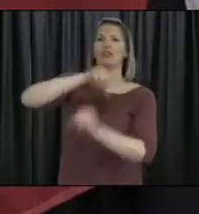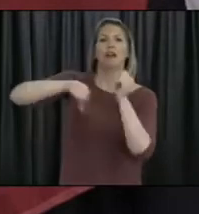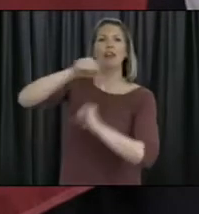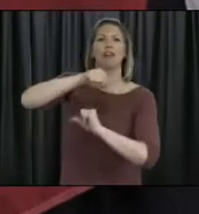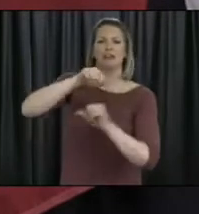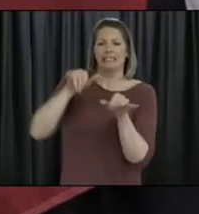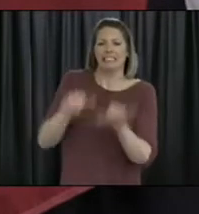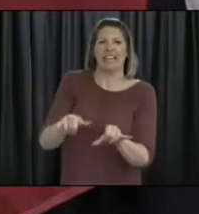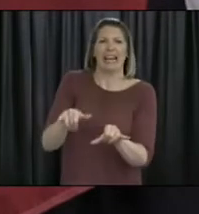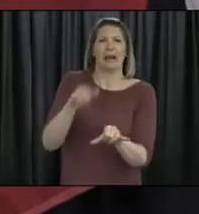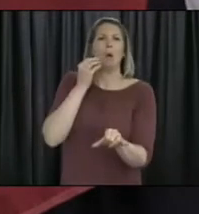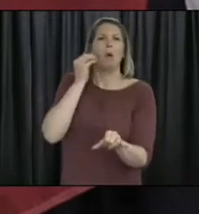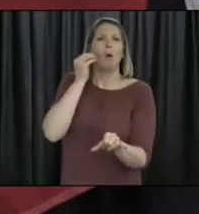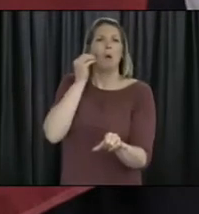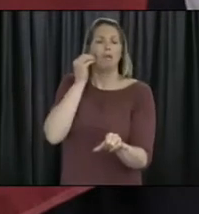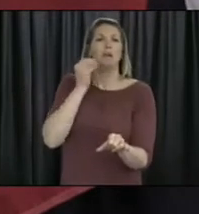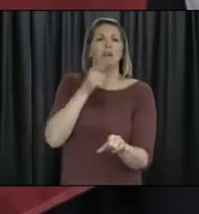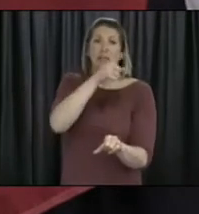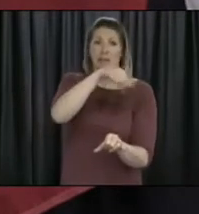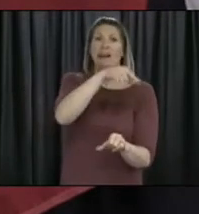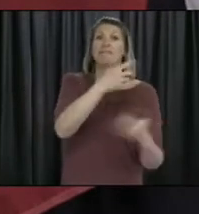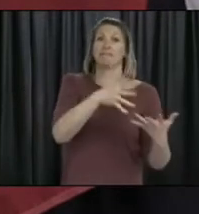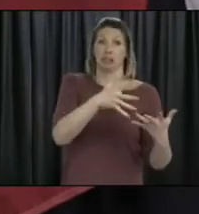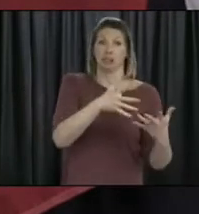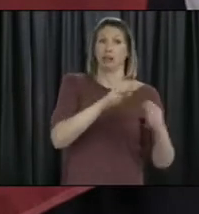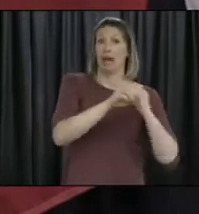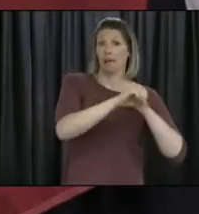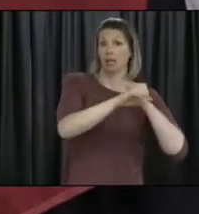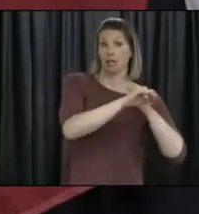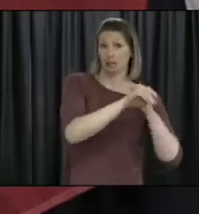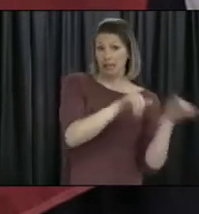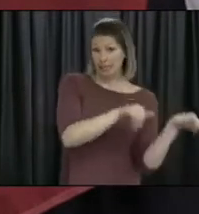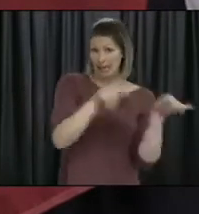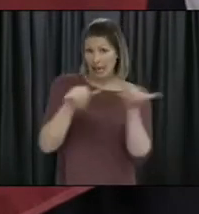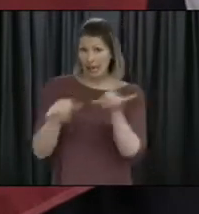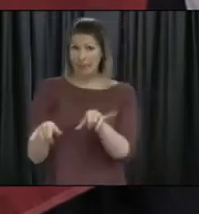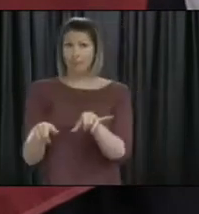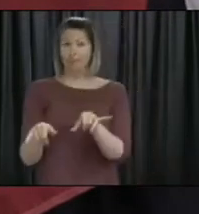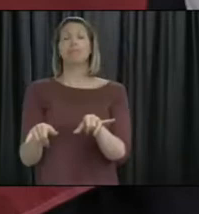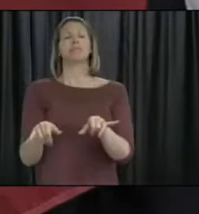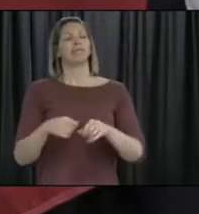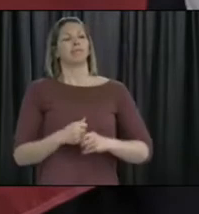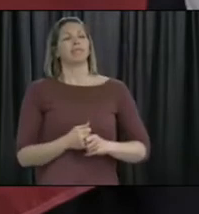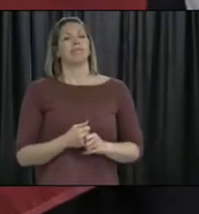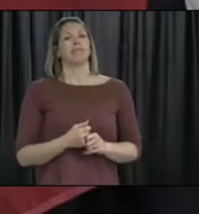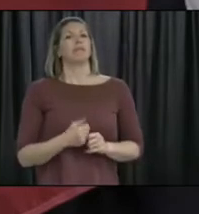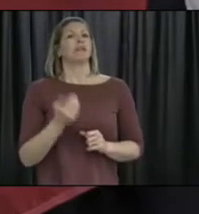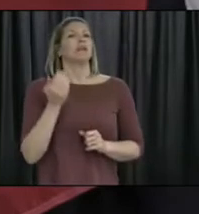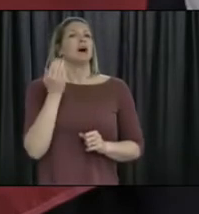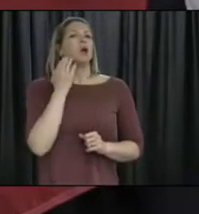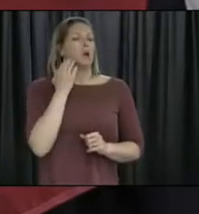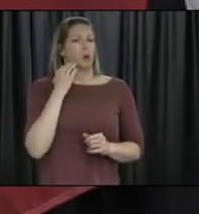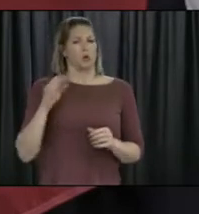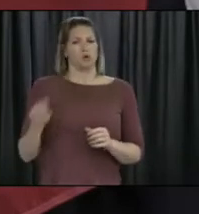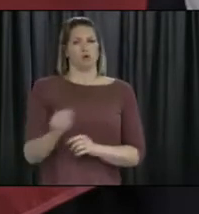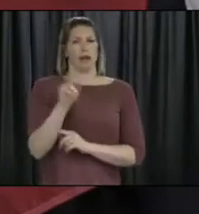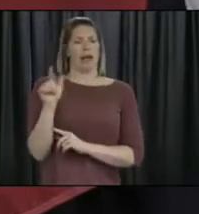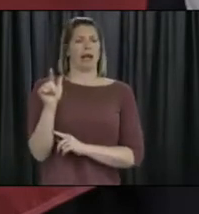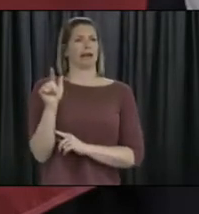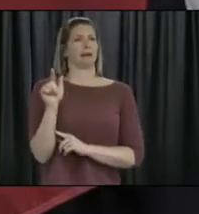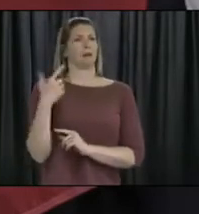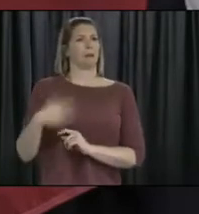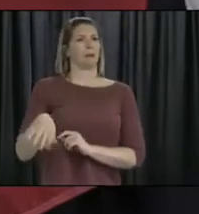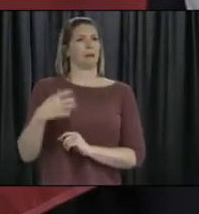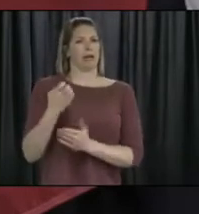that the tourism industry in Newfoundland and Labrador will be one of those that will hit the hardest based on the impacts of this